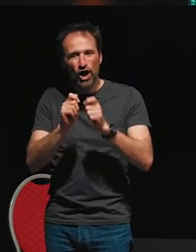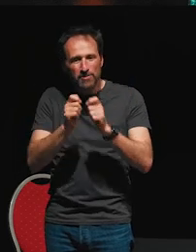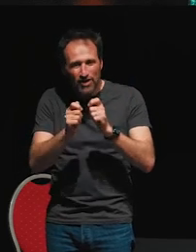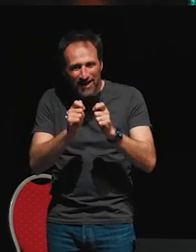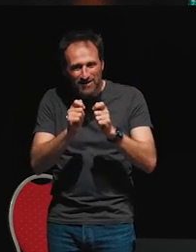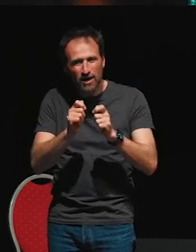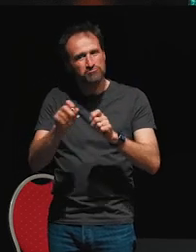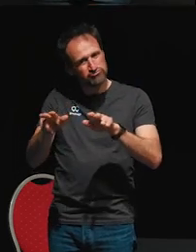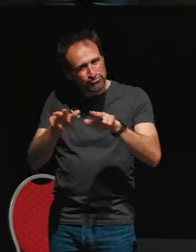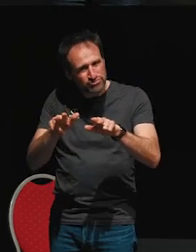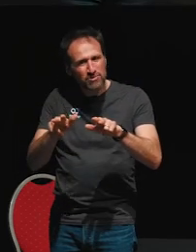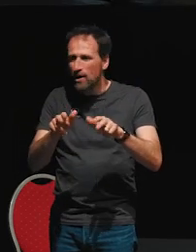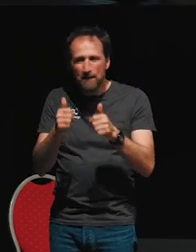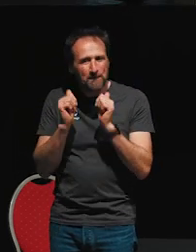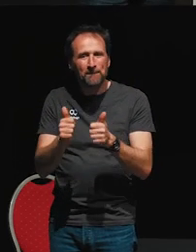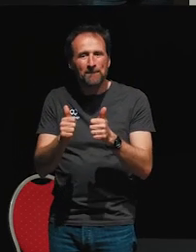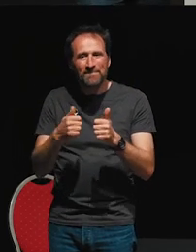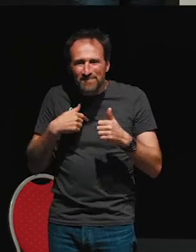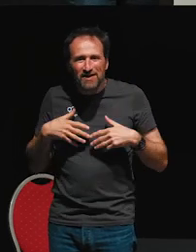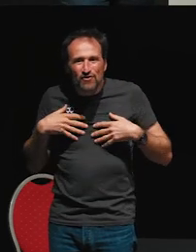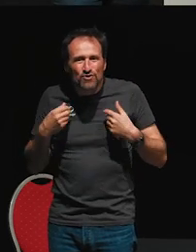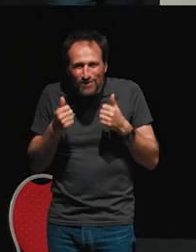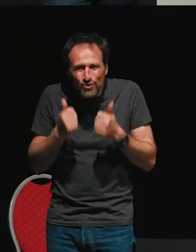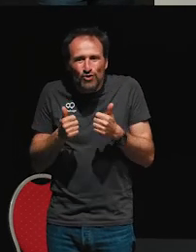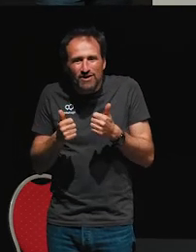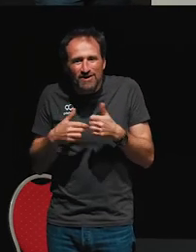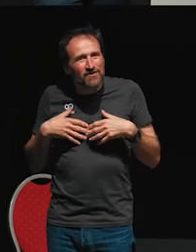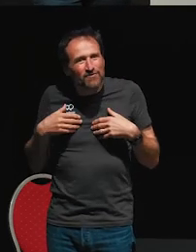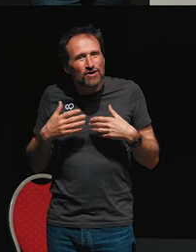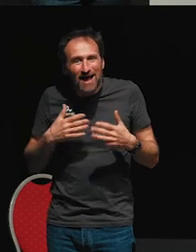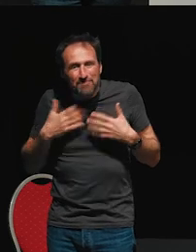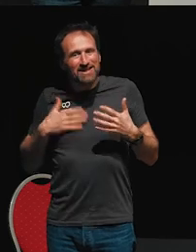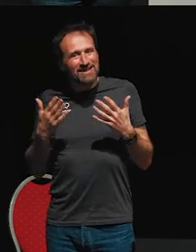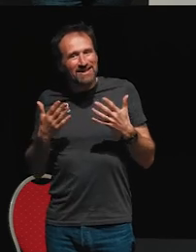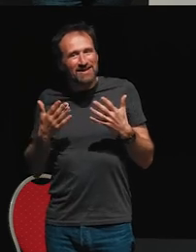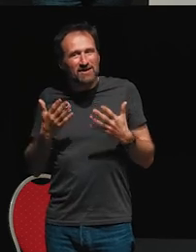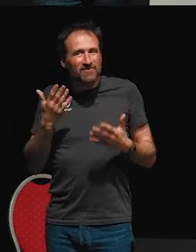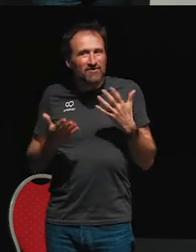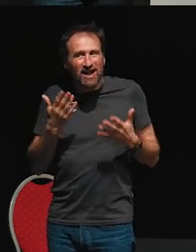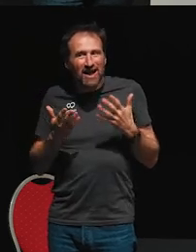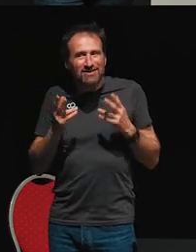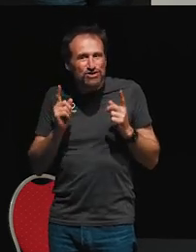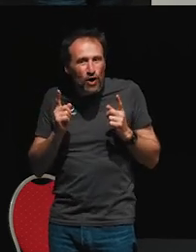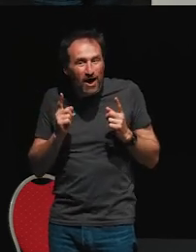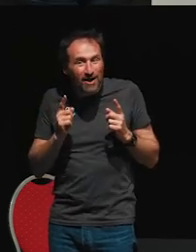kind of good, kind of happy, maybe even confident.